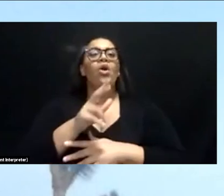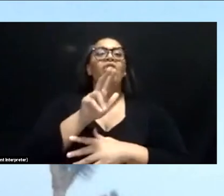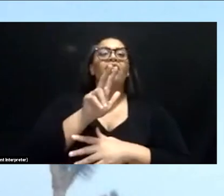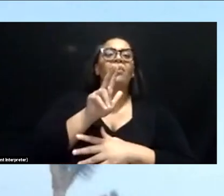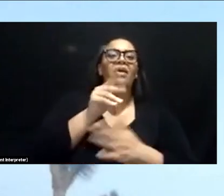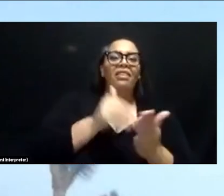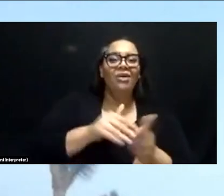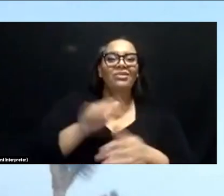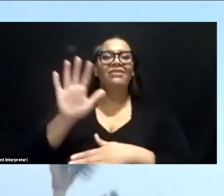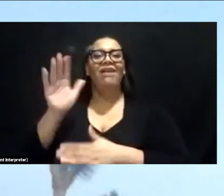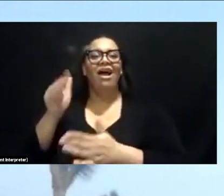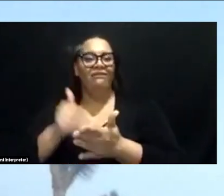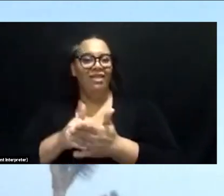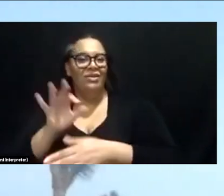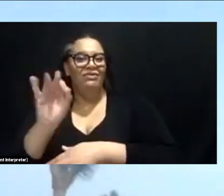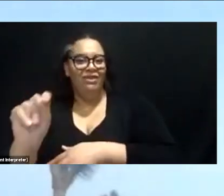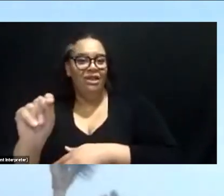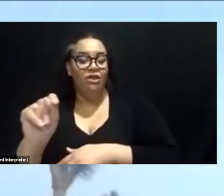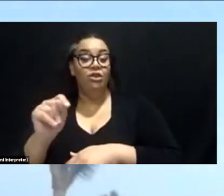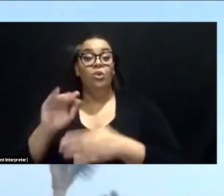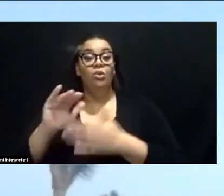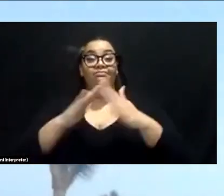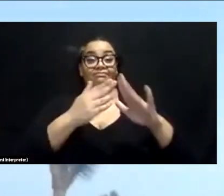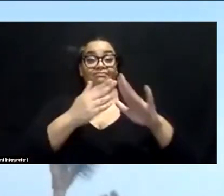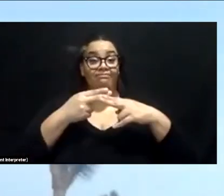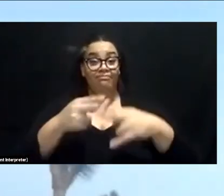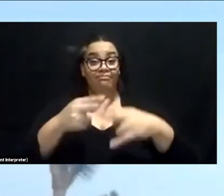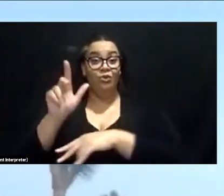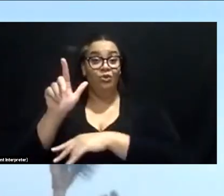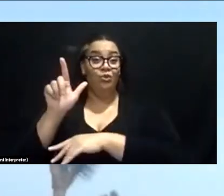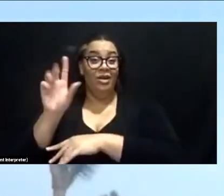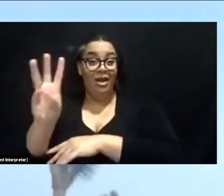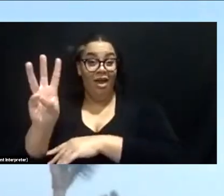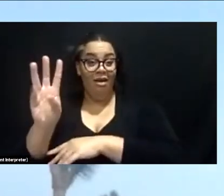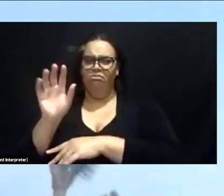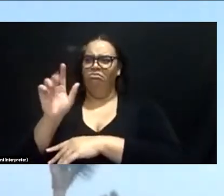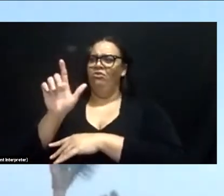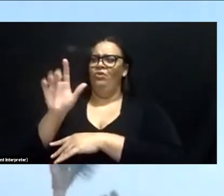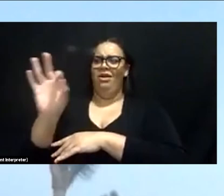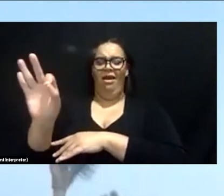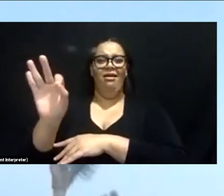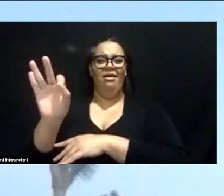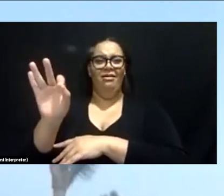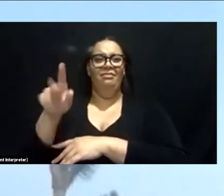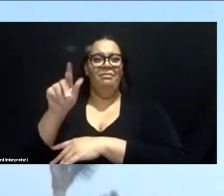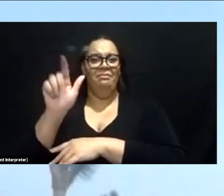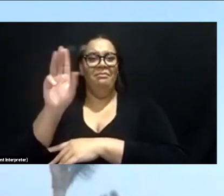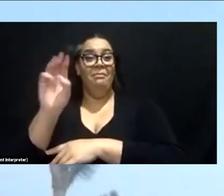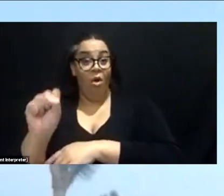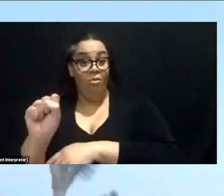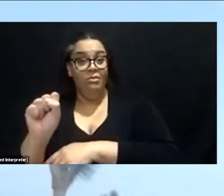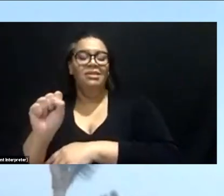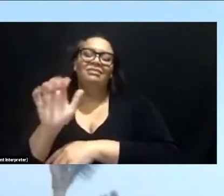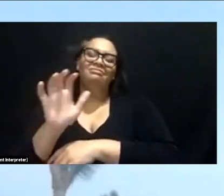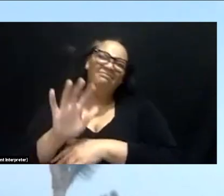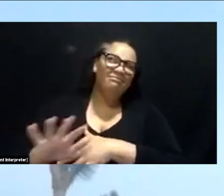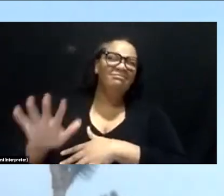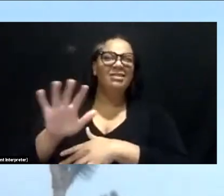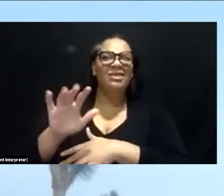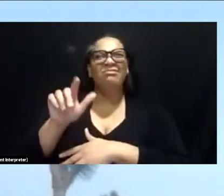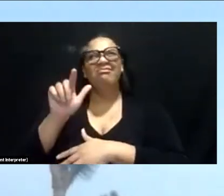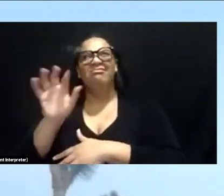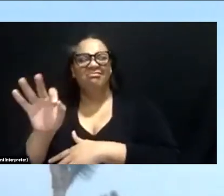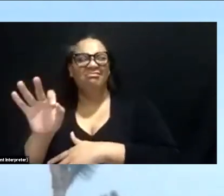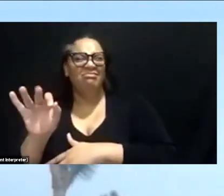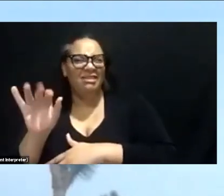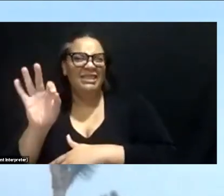,000 feet. So like in the town of 29 palms, no Joshua trees. It's like just under 3000 feet. Once you go, you know, 15 miles on the